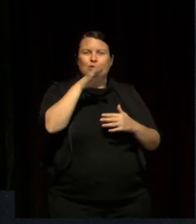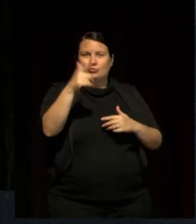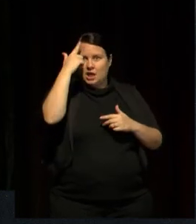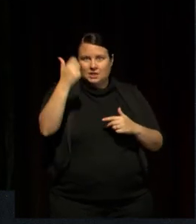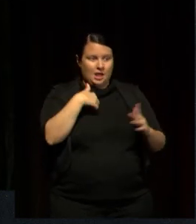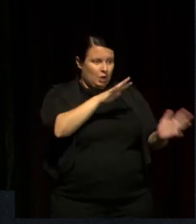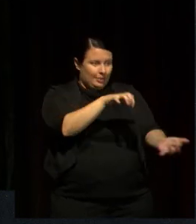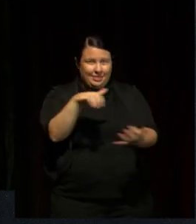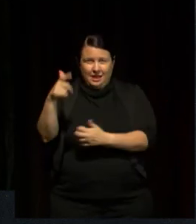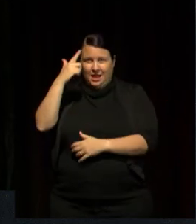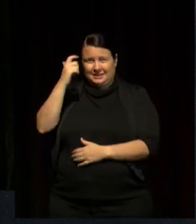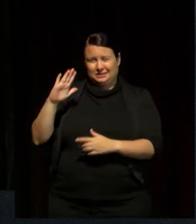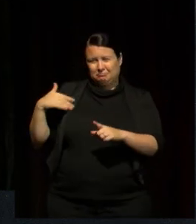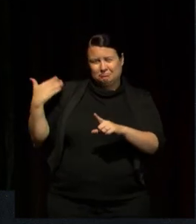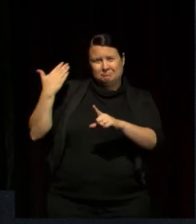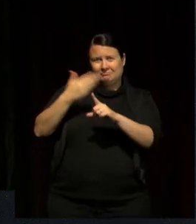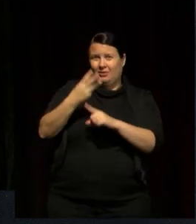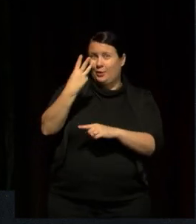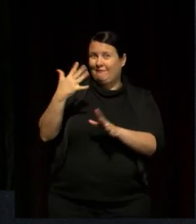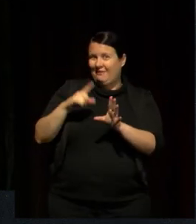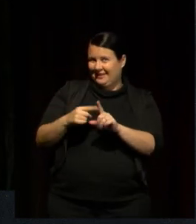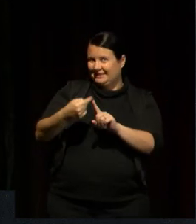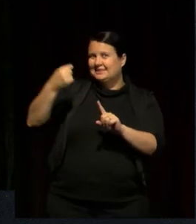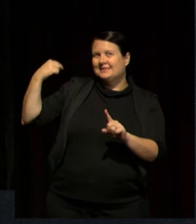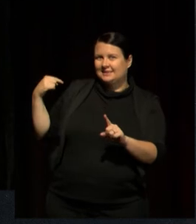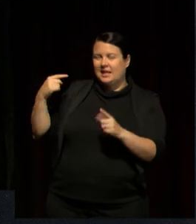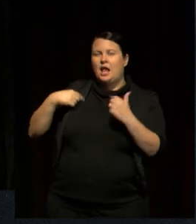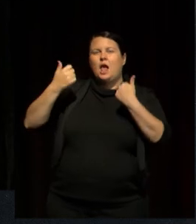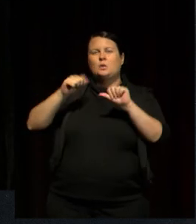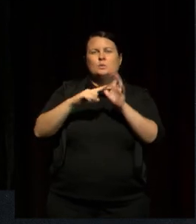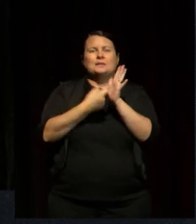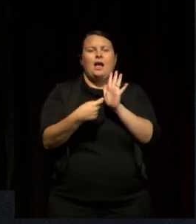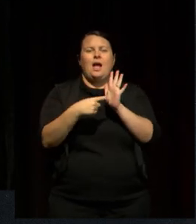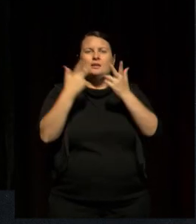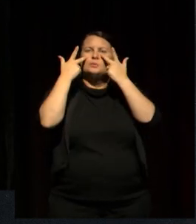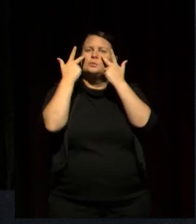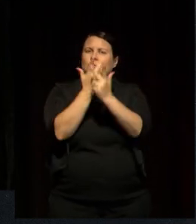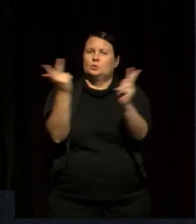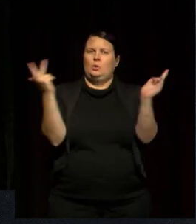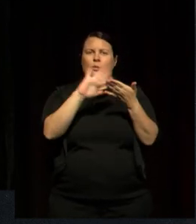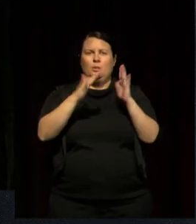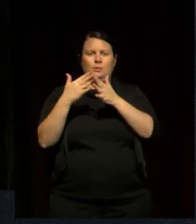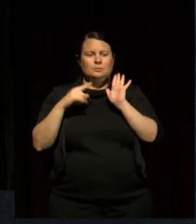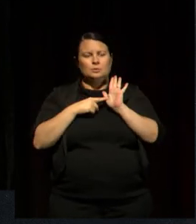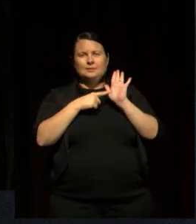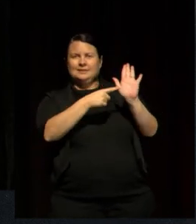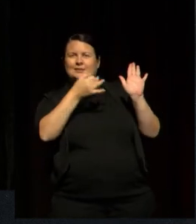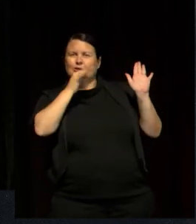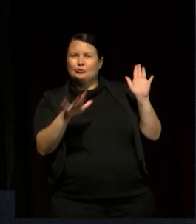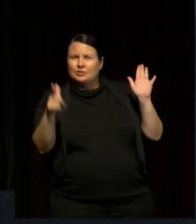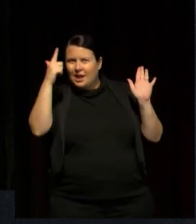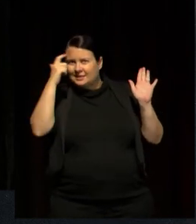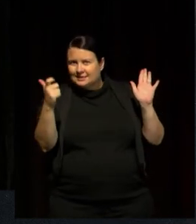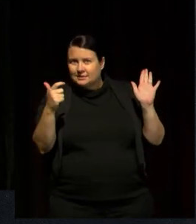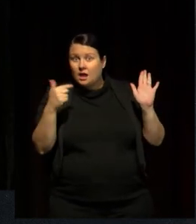ideas about 35 years ago and I used art as the vehicle for portraying their ideas. I didn't work